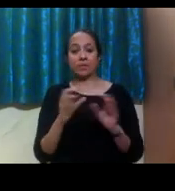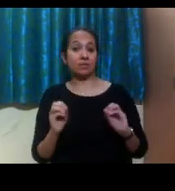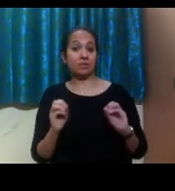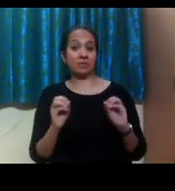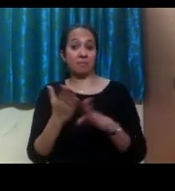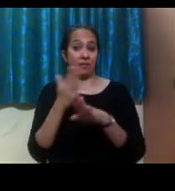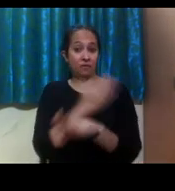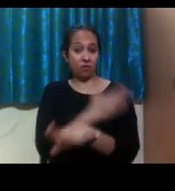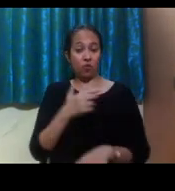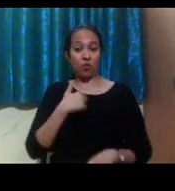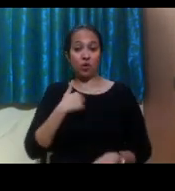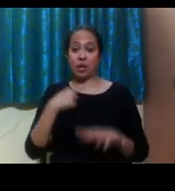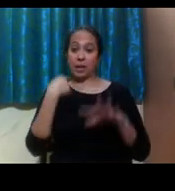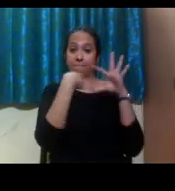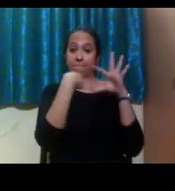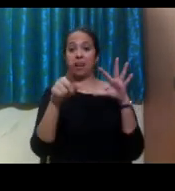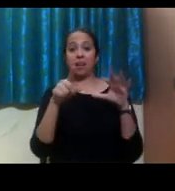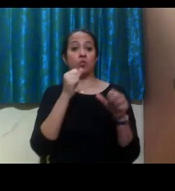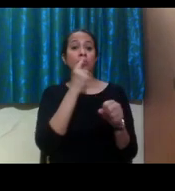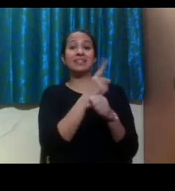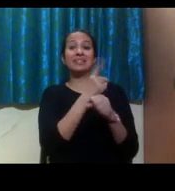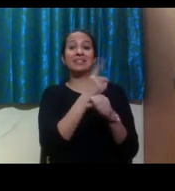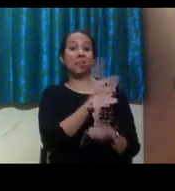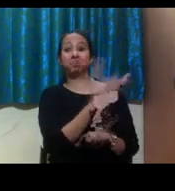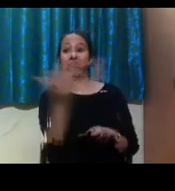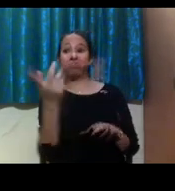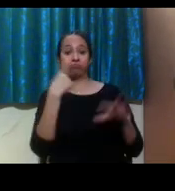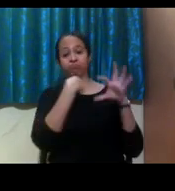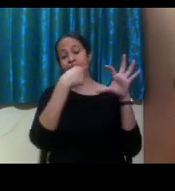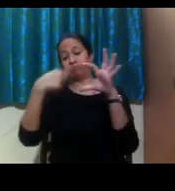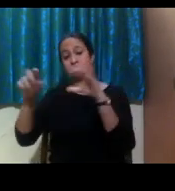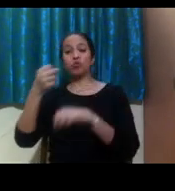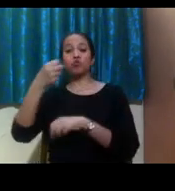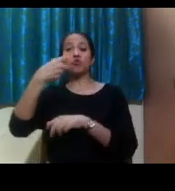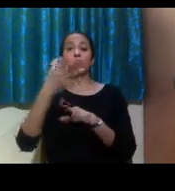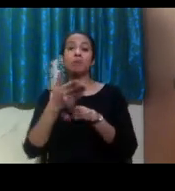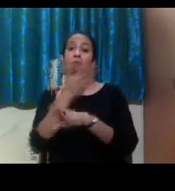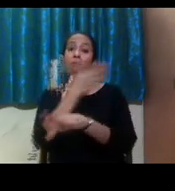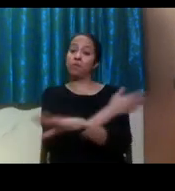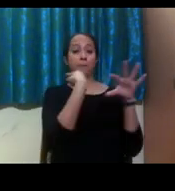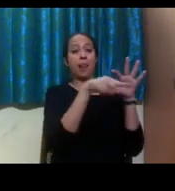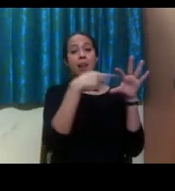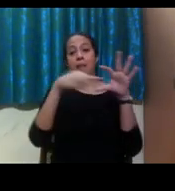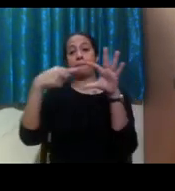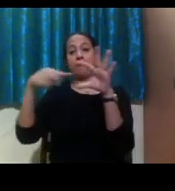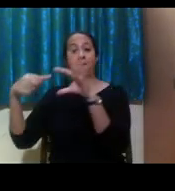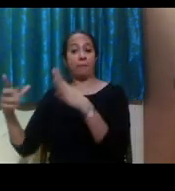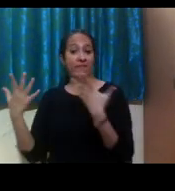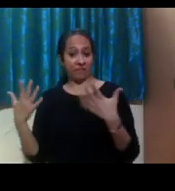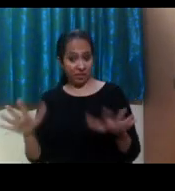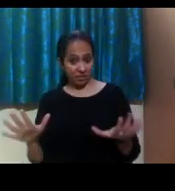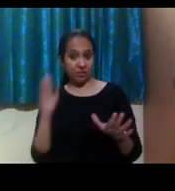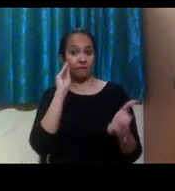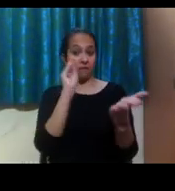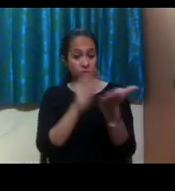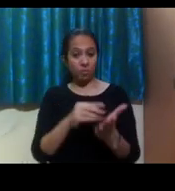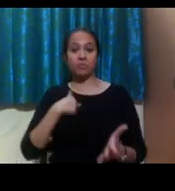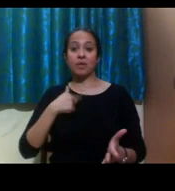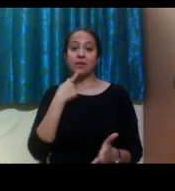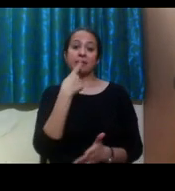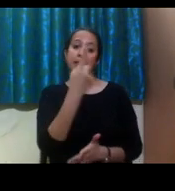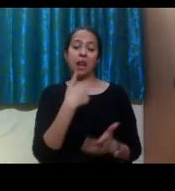normally email all of my professors, like maybe two months before the semester starts, I would email them my letter of accommodation,